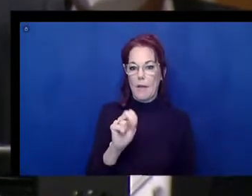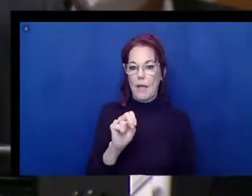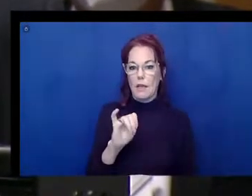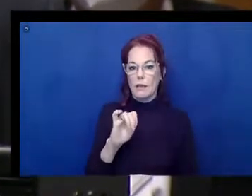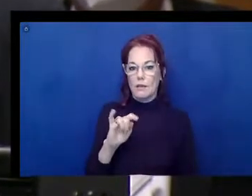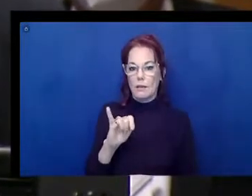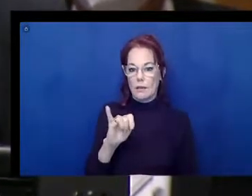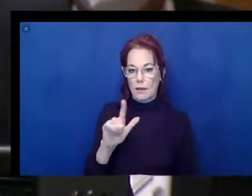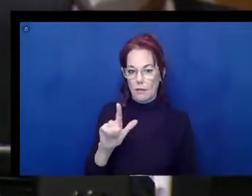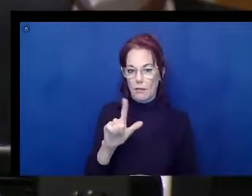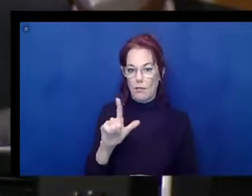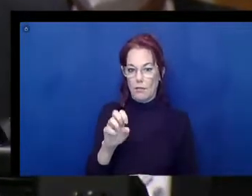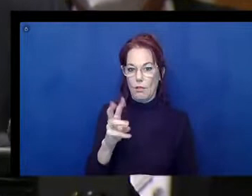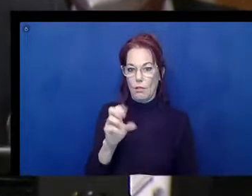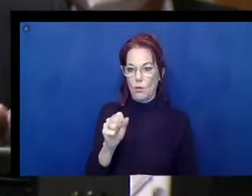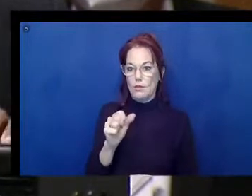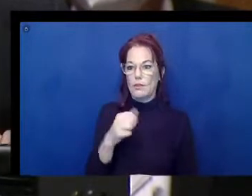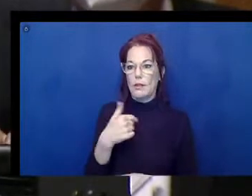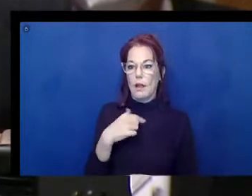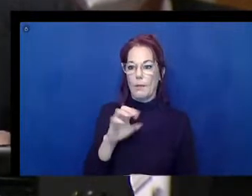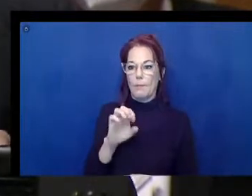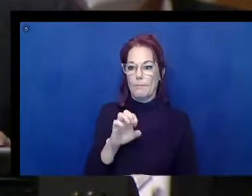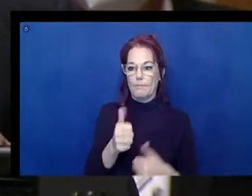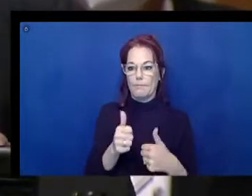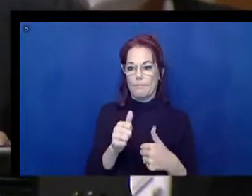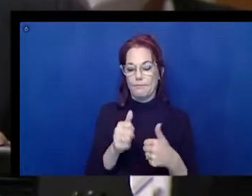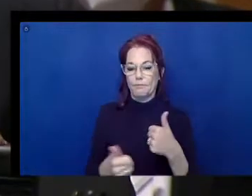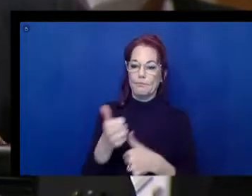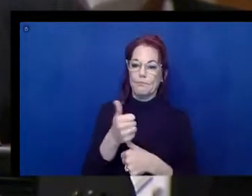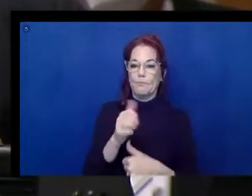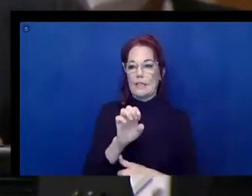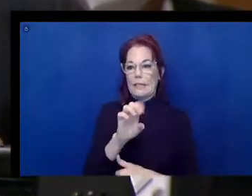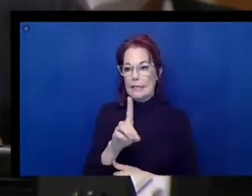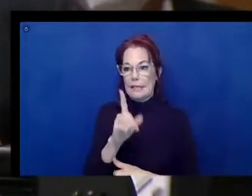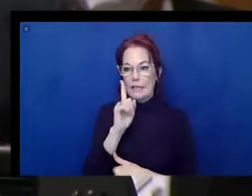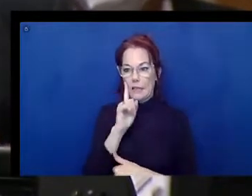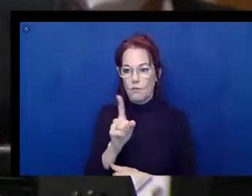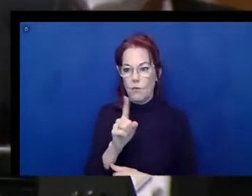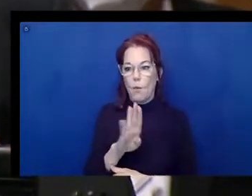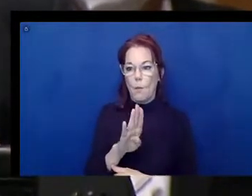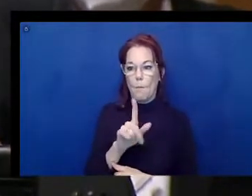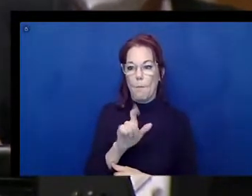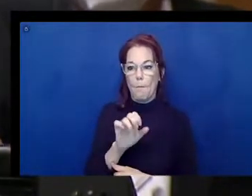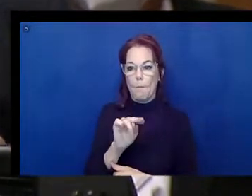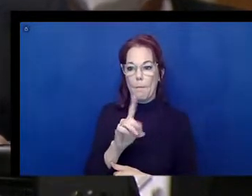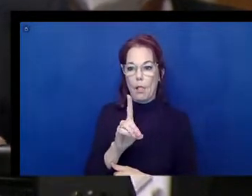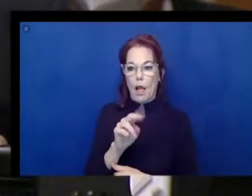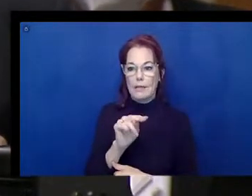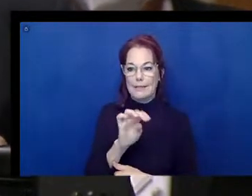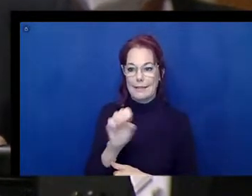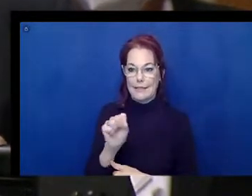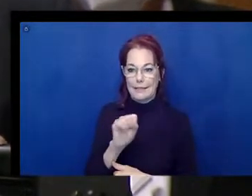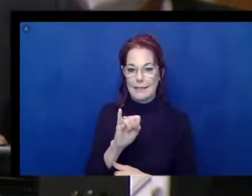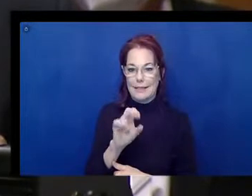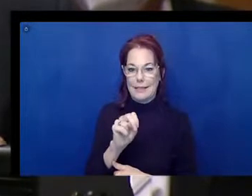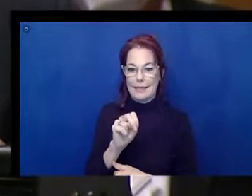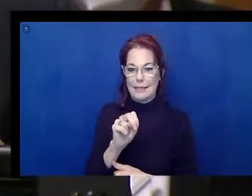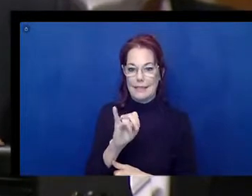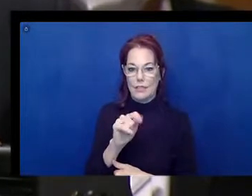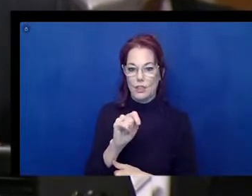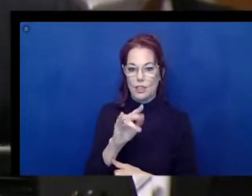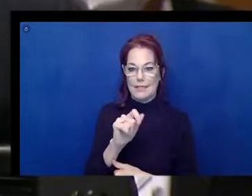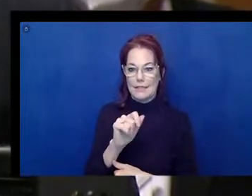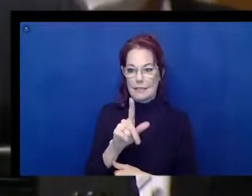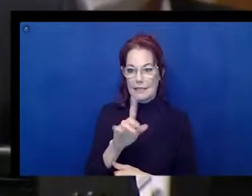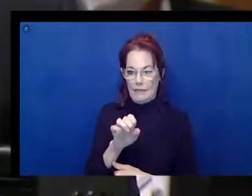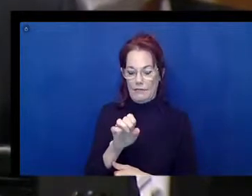Director of Blindness Initiatives for the National Federation of the Blind, the most transformative organization of blind people in this country. And we believe that access to